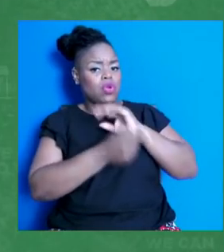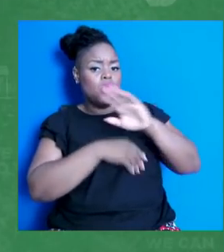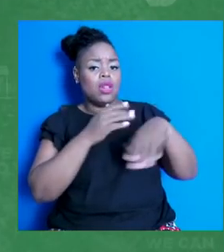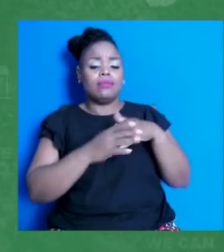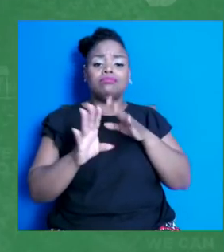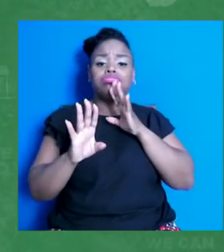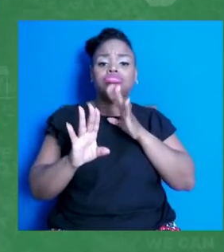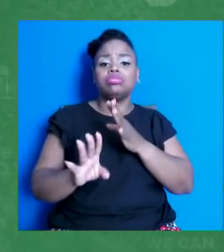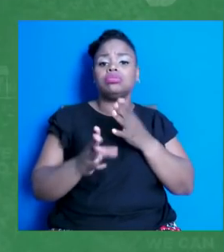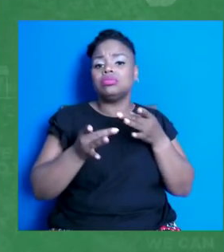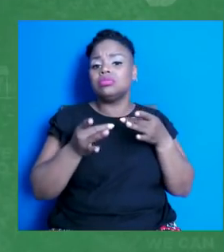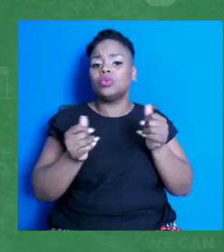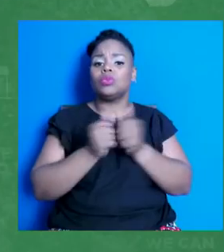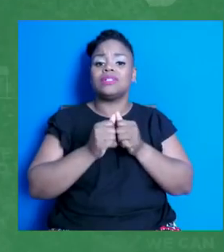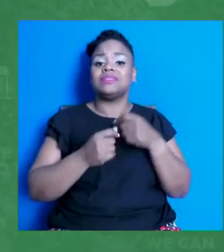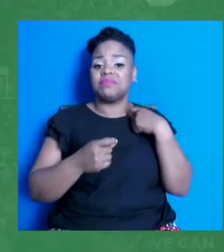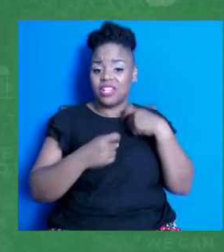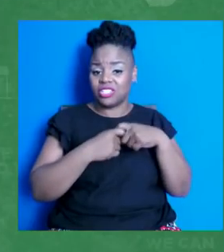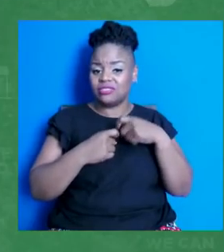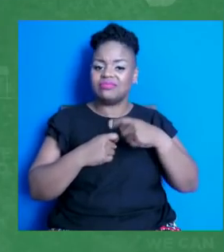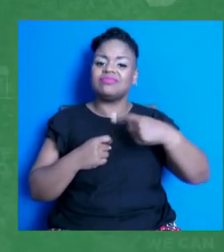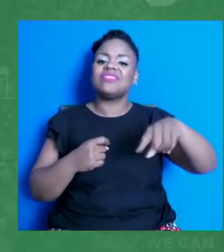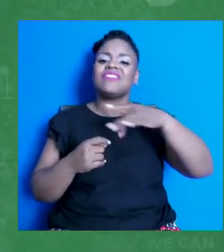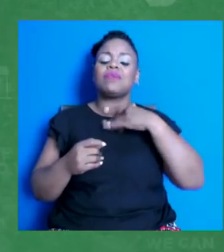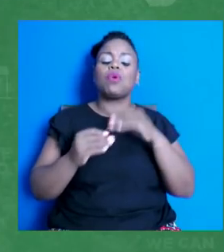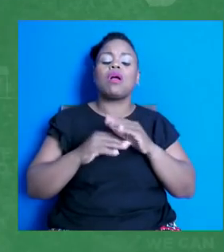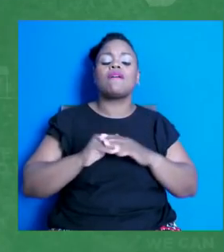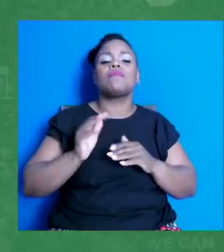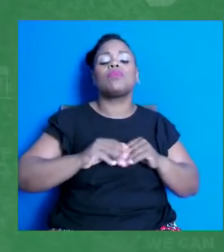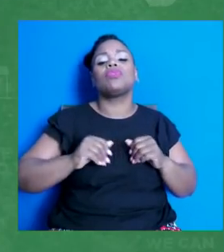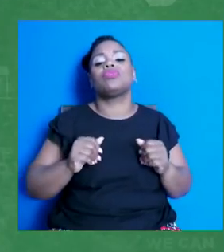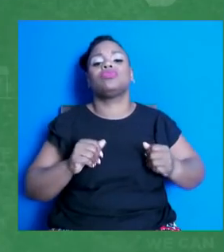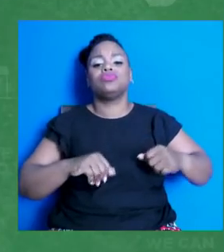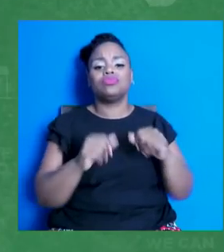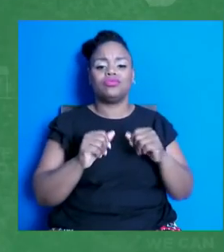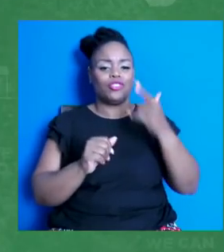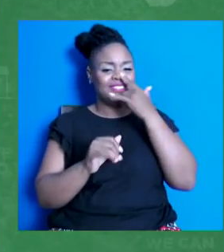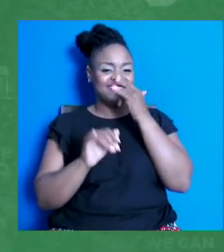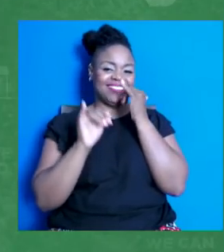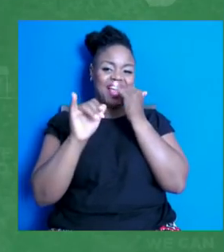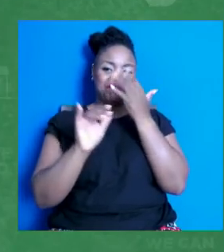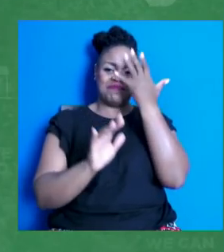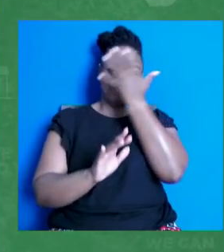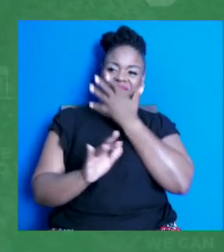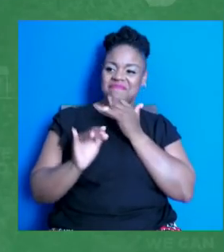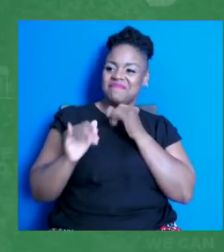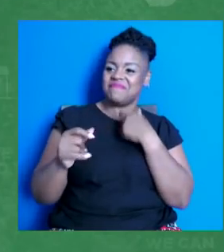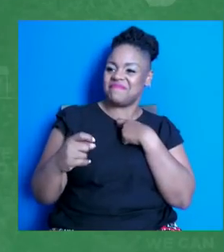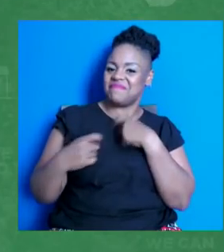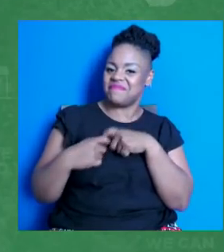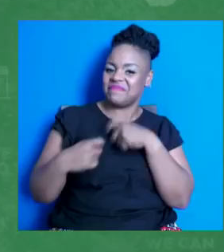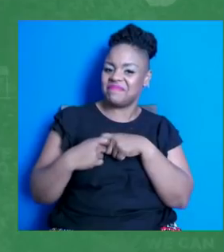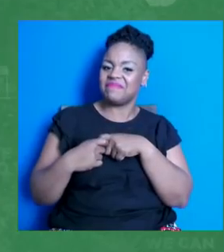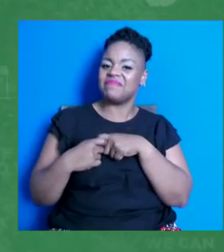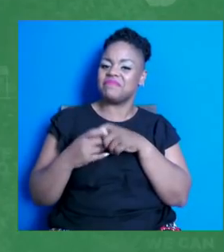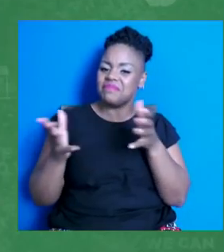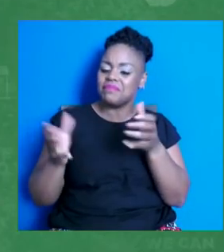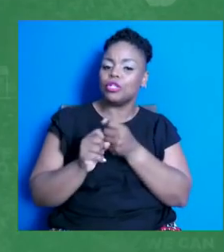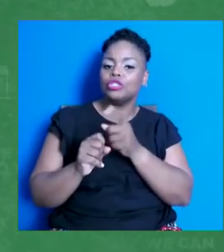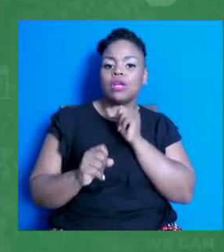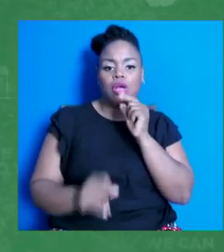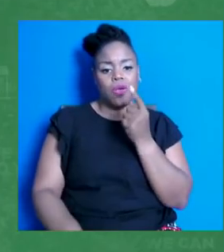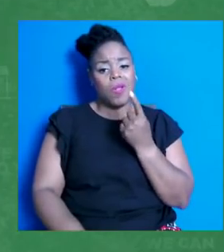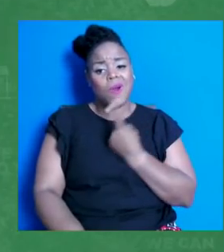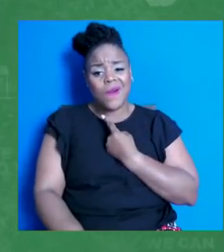comfortable getting vaccinated when someone who looks like them is right there by their side, ensuring them that they're not alone. Thank you.